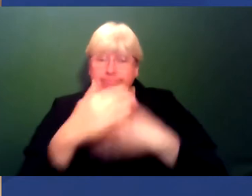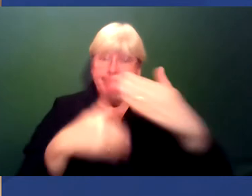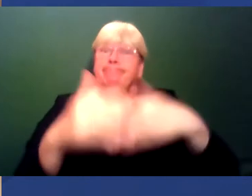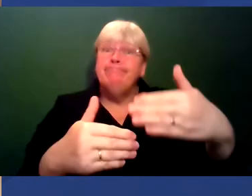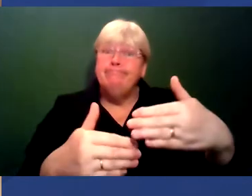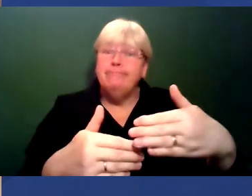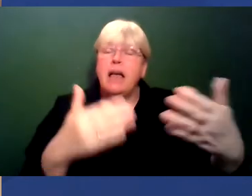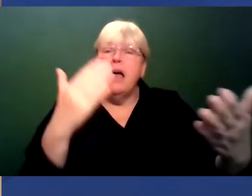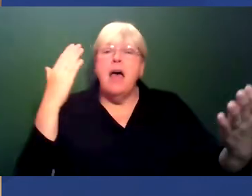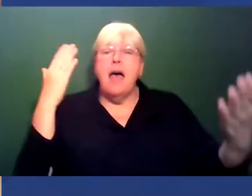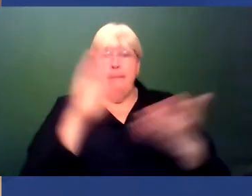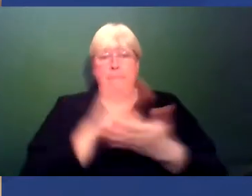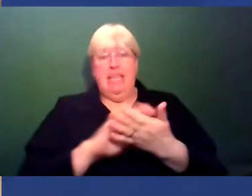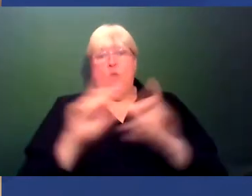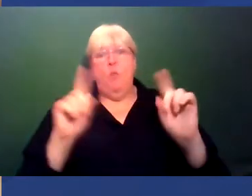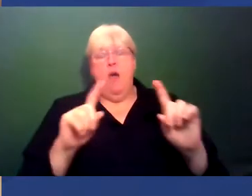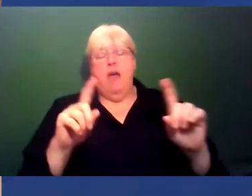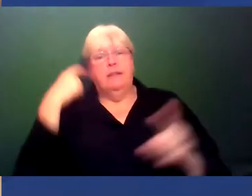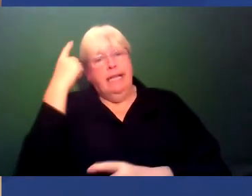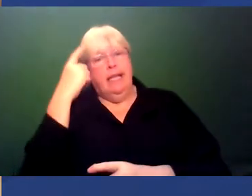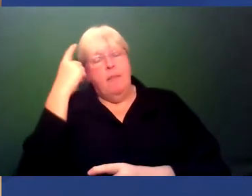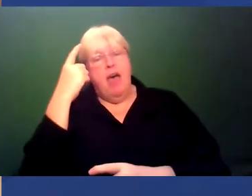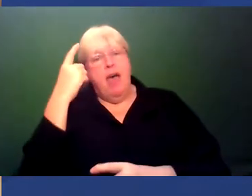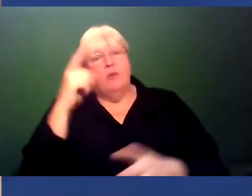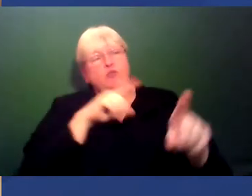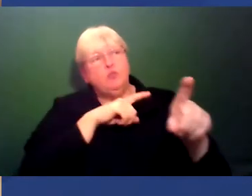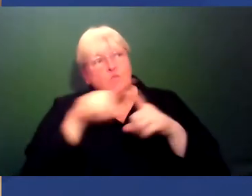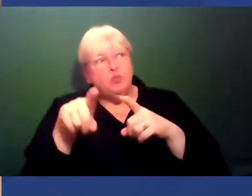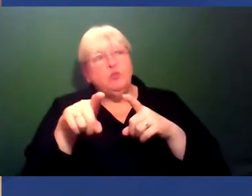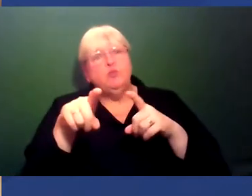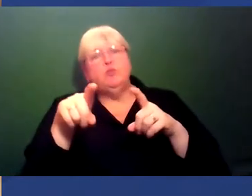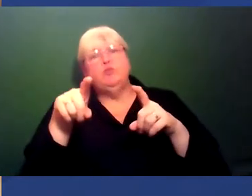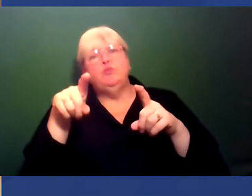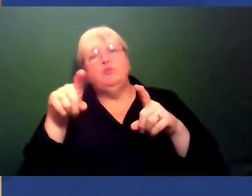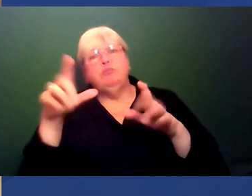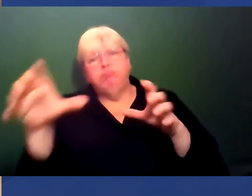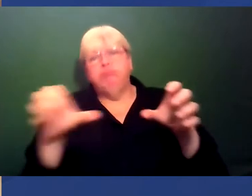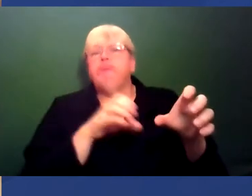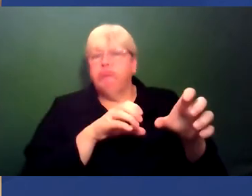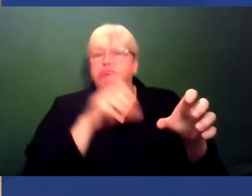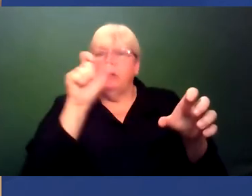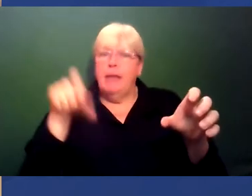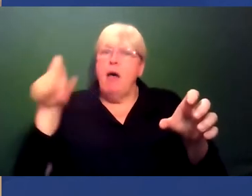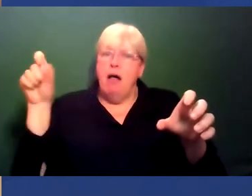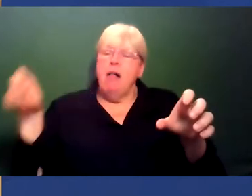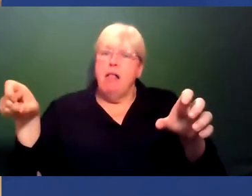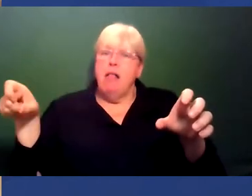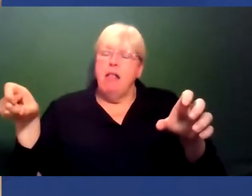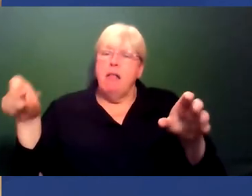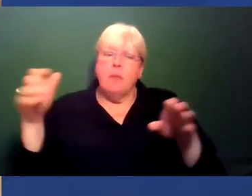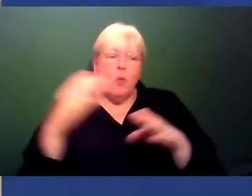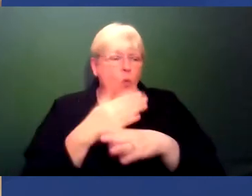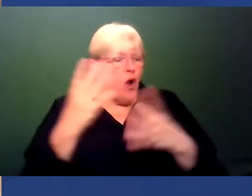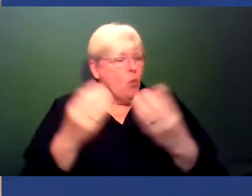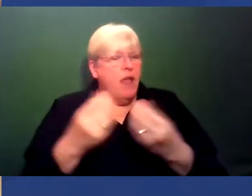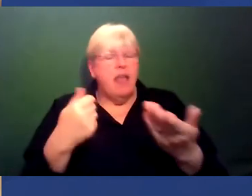I mean by that? So, you know, we can think about when we're trying to hire people, right? So when we're working with